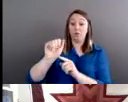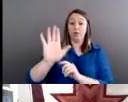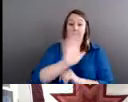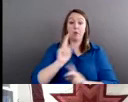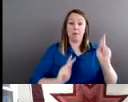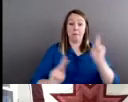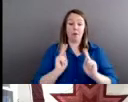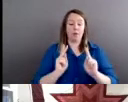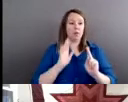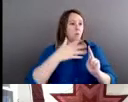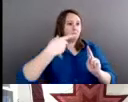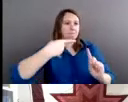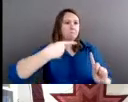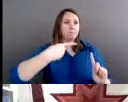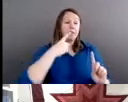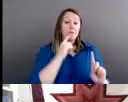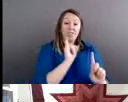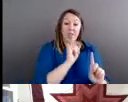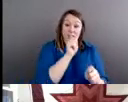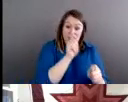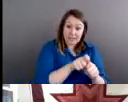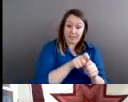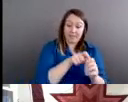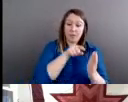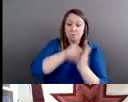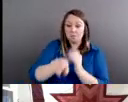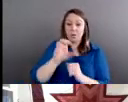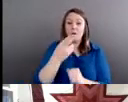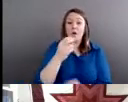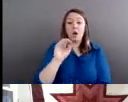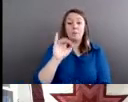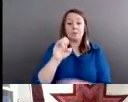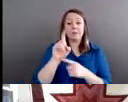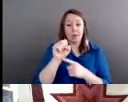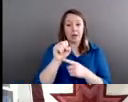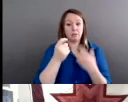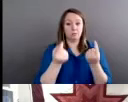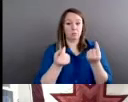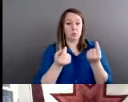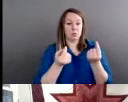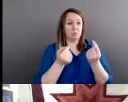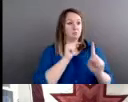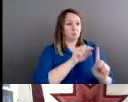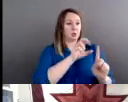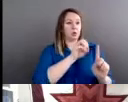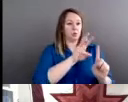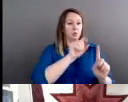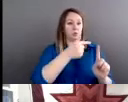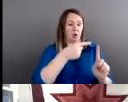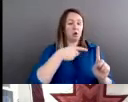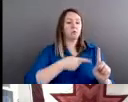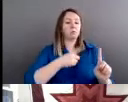or the resolution of this particular homicide was that Crow Dog was to be ordered,